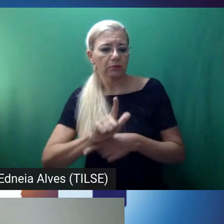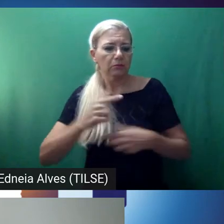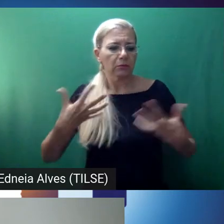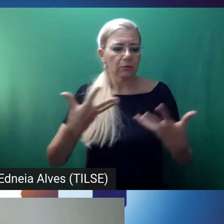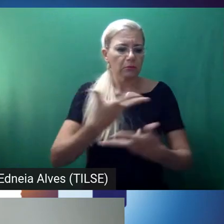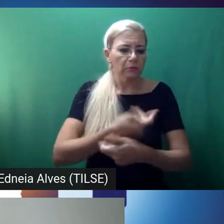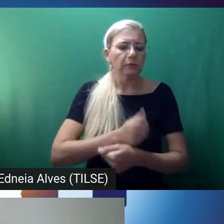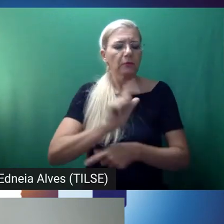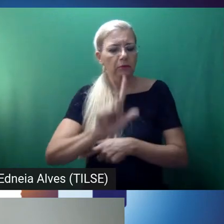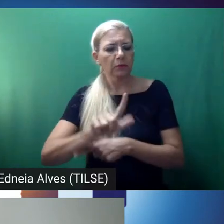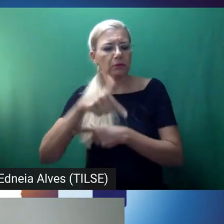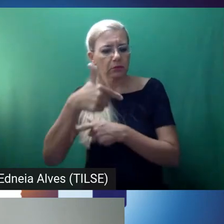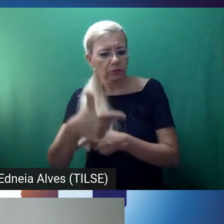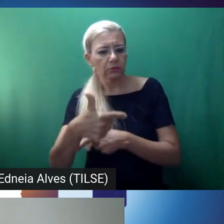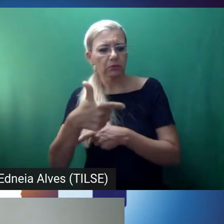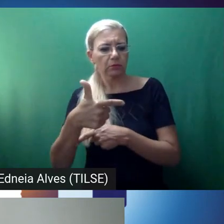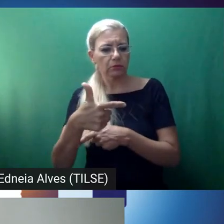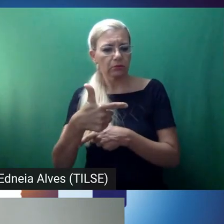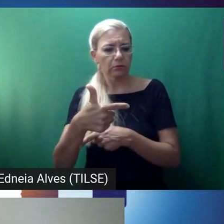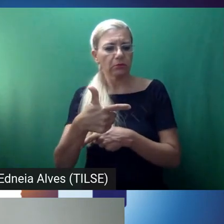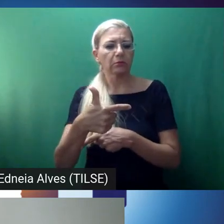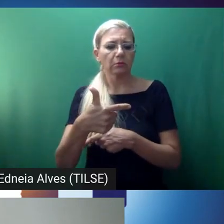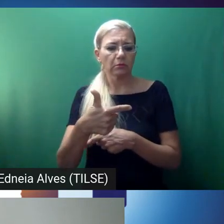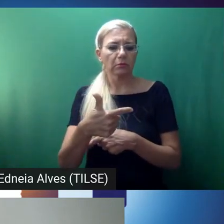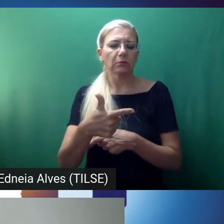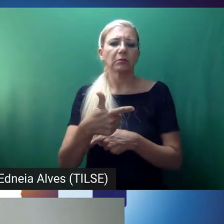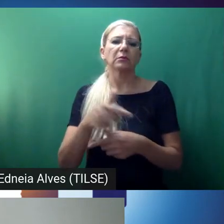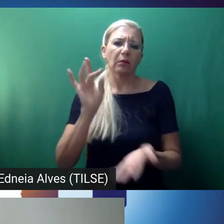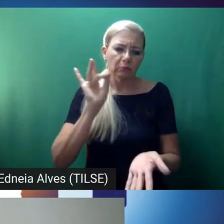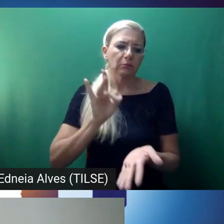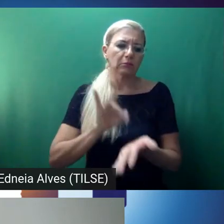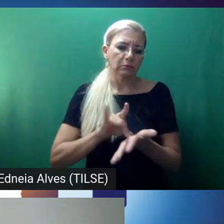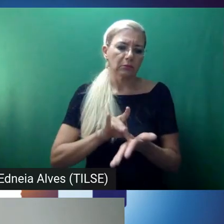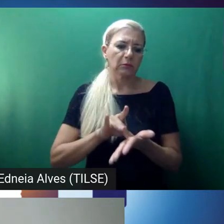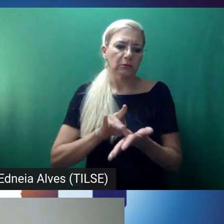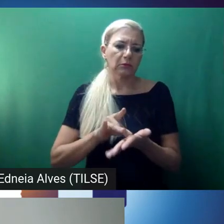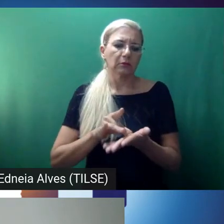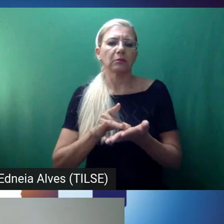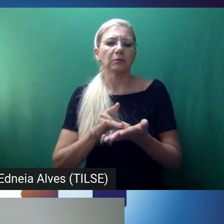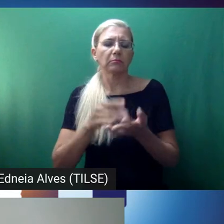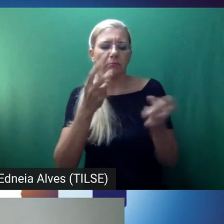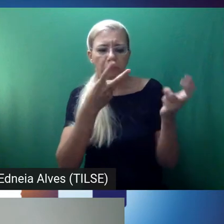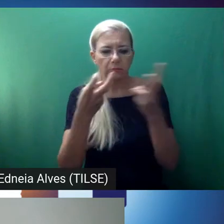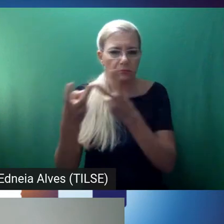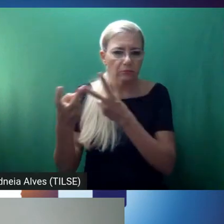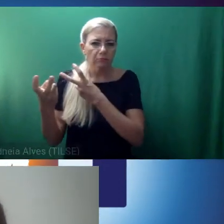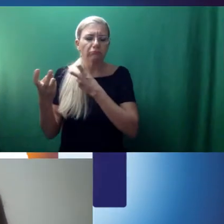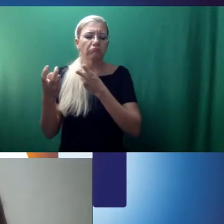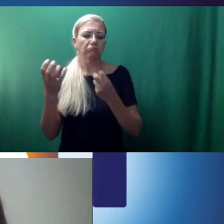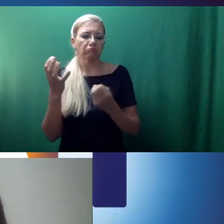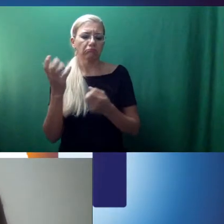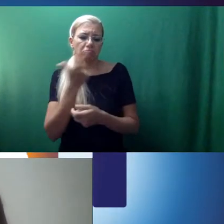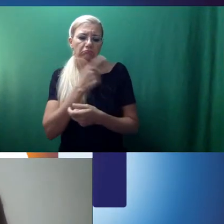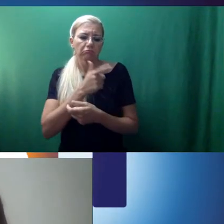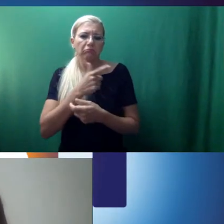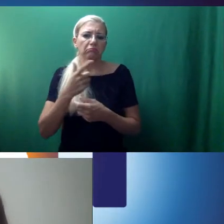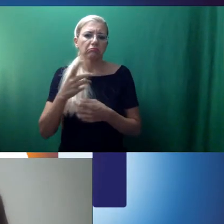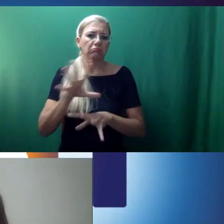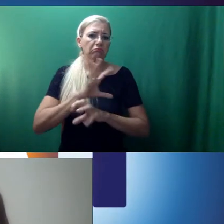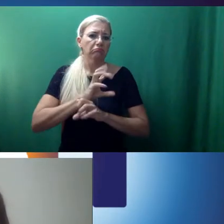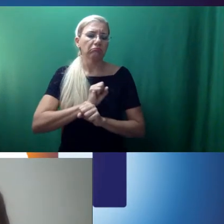second language. So, I would really just draw upon the expertise of the language experts at your institution.